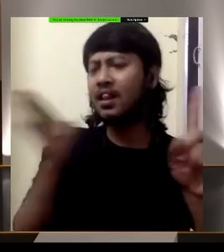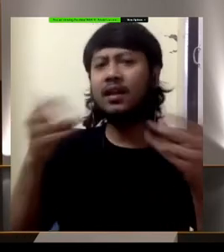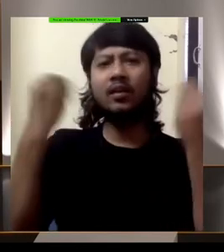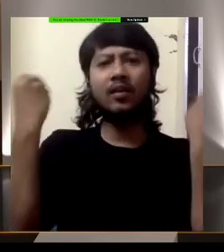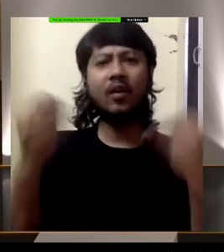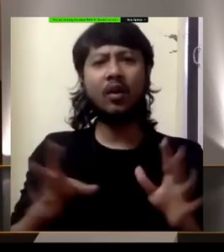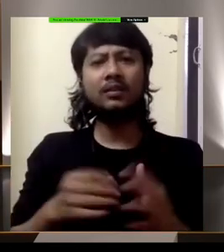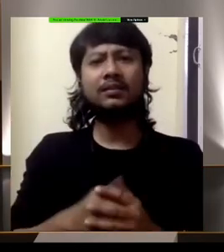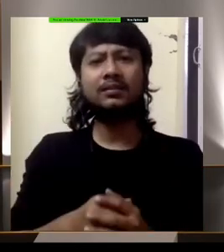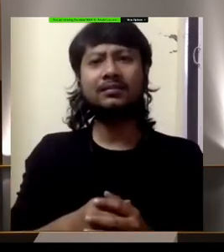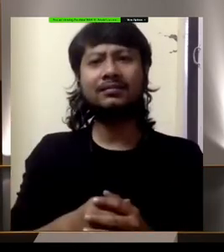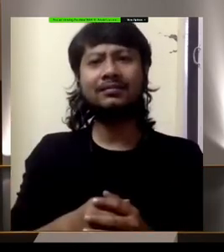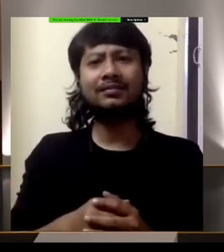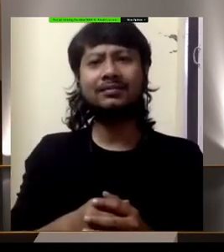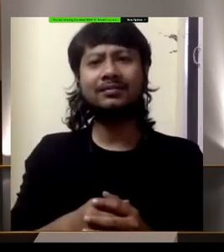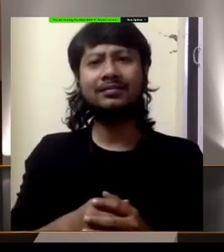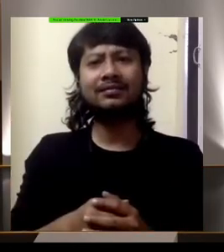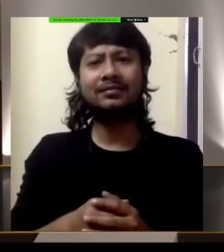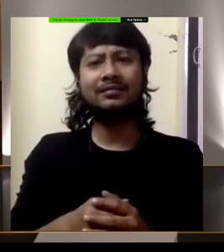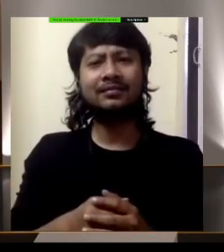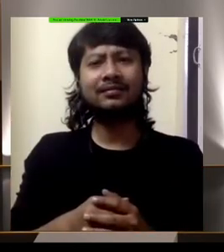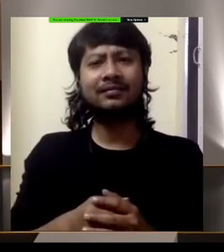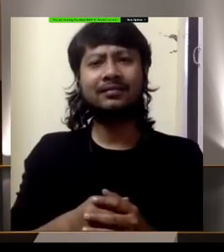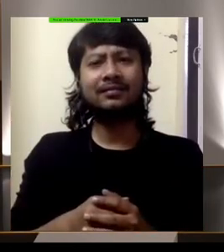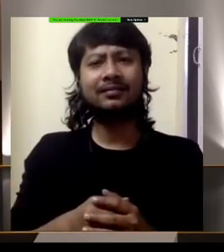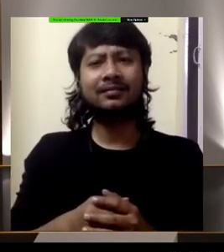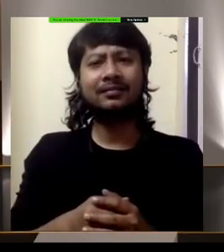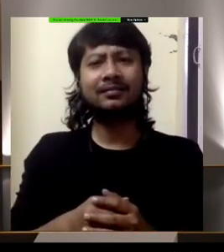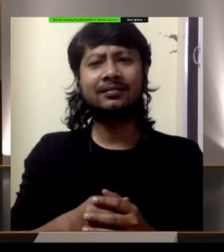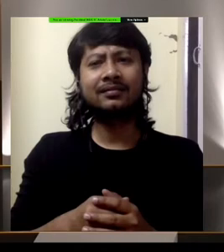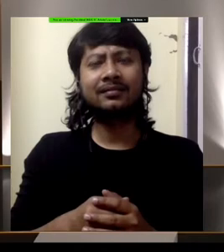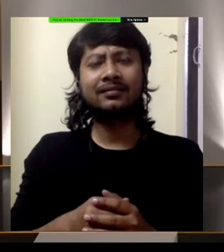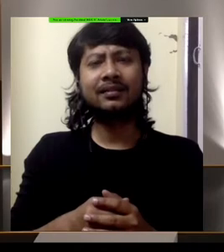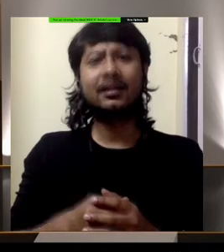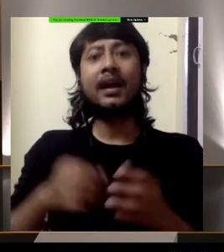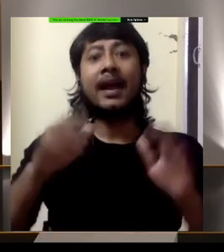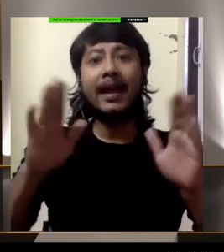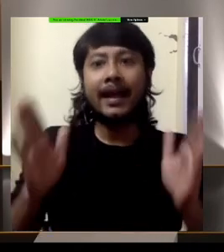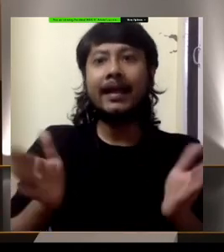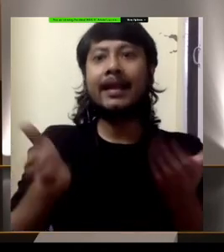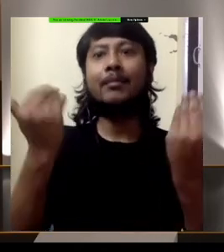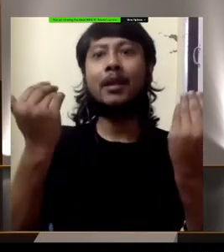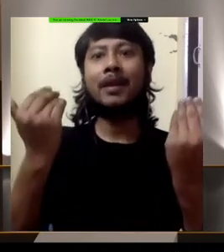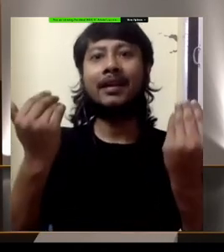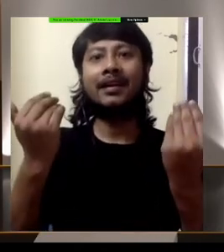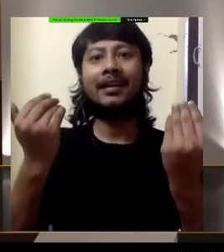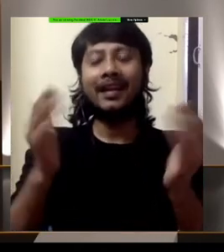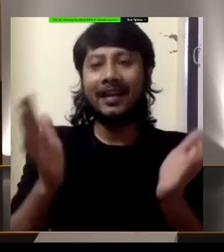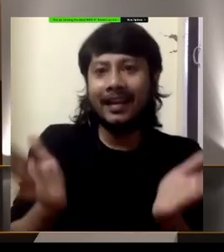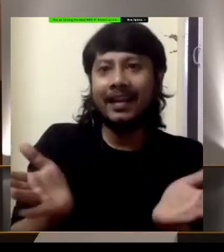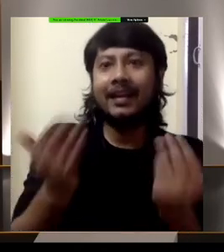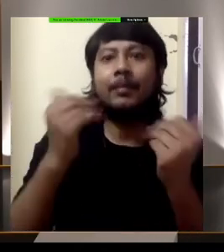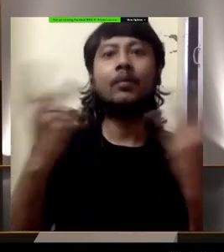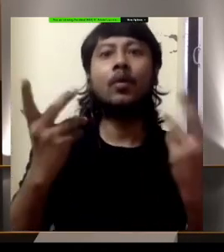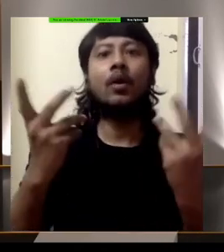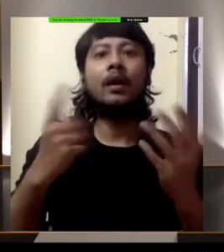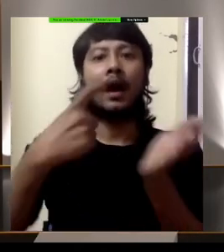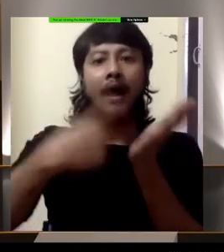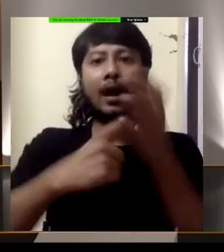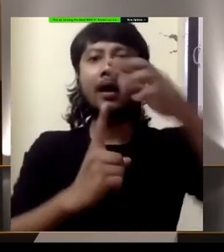What about the context of rights enablement? The right to education is one such law.